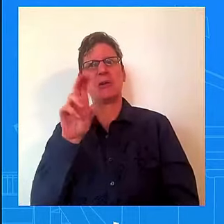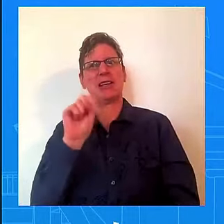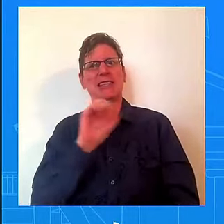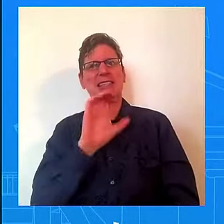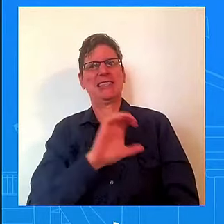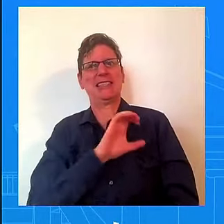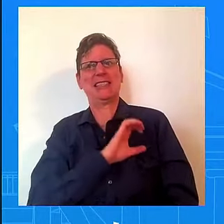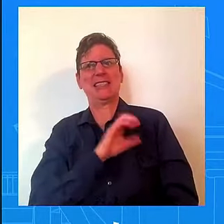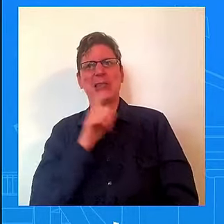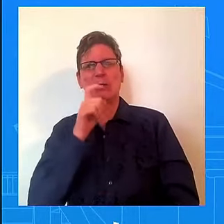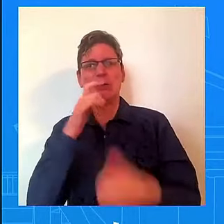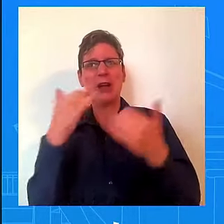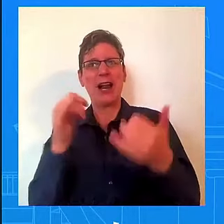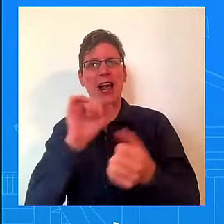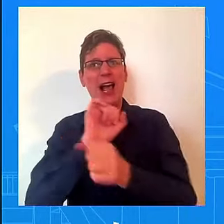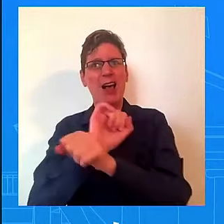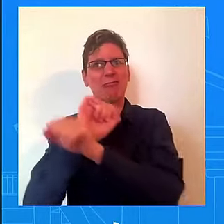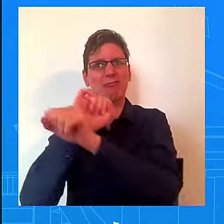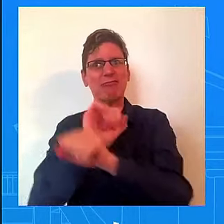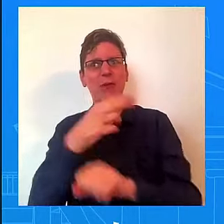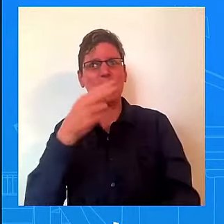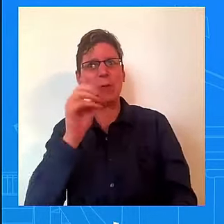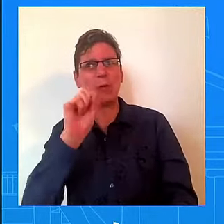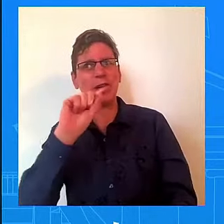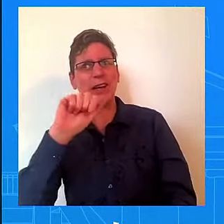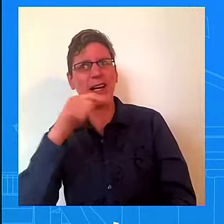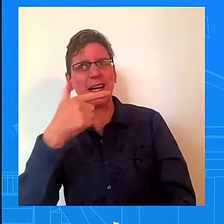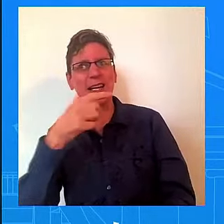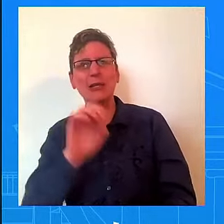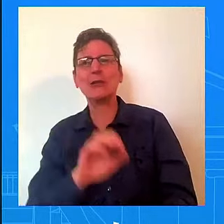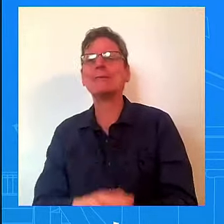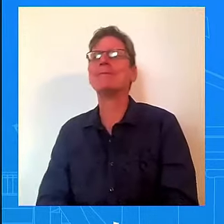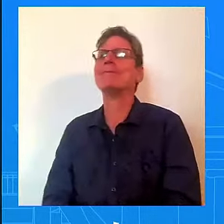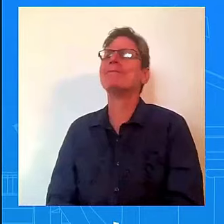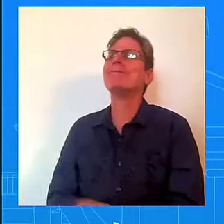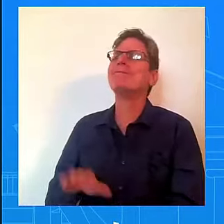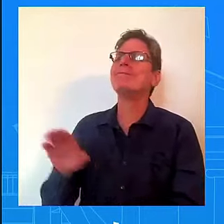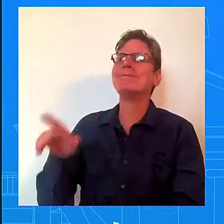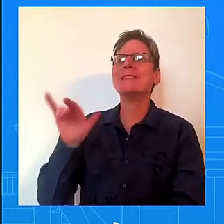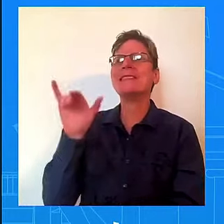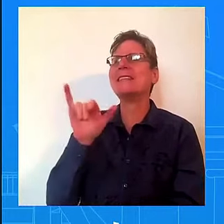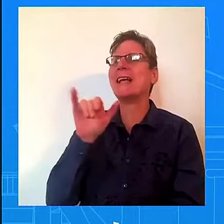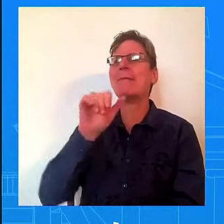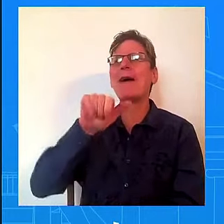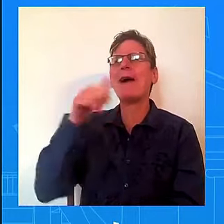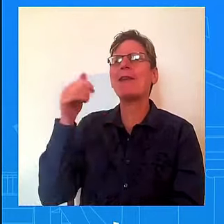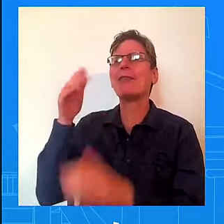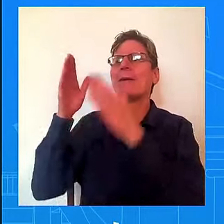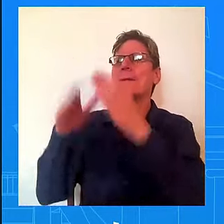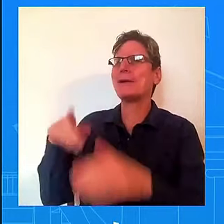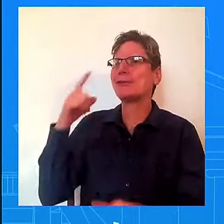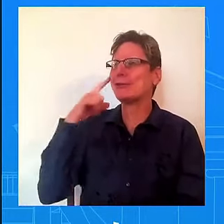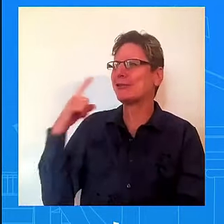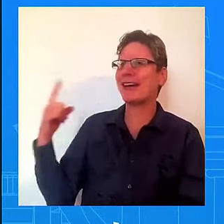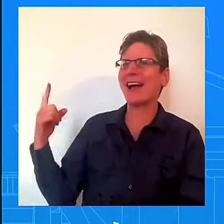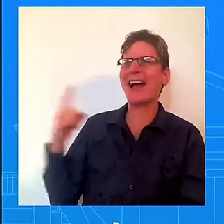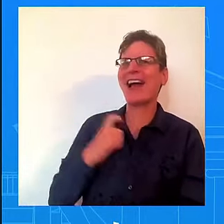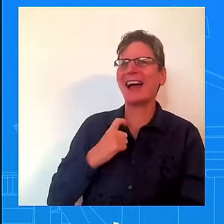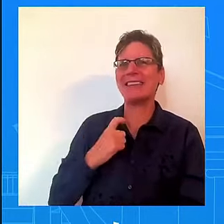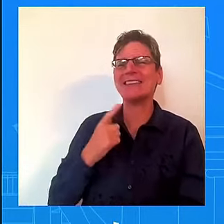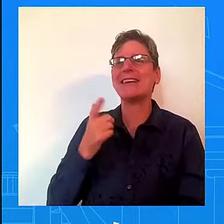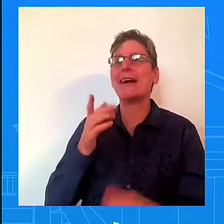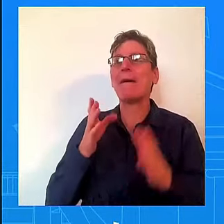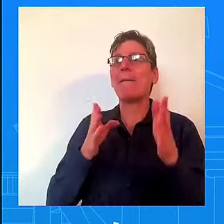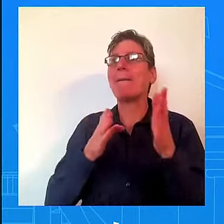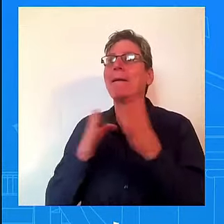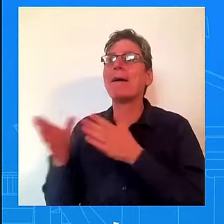the question. I'm not going to get into any plans or policies from here. That is not something